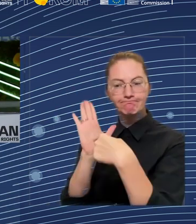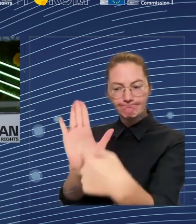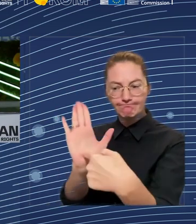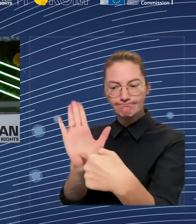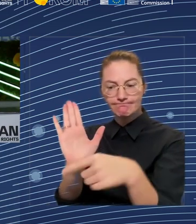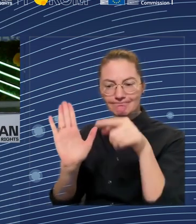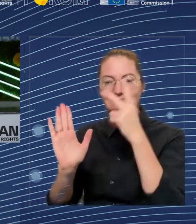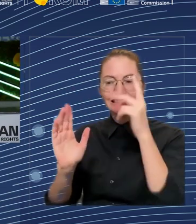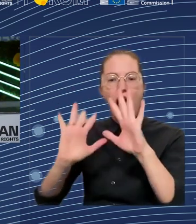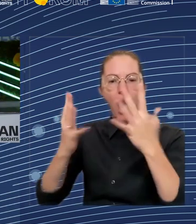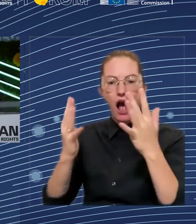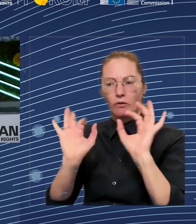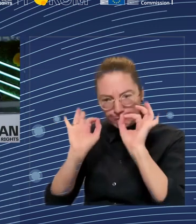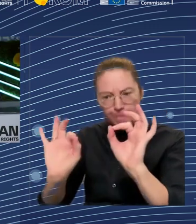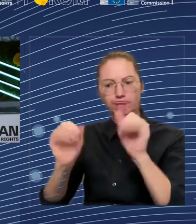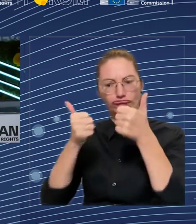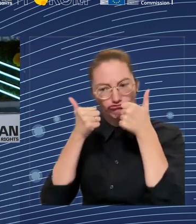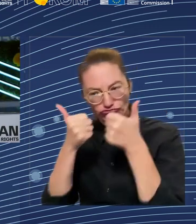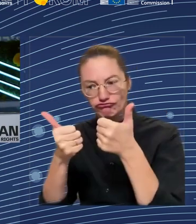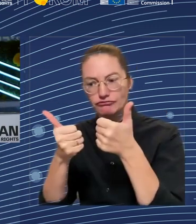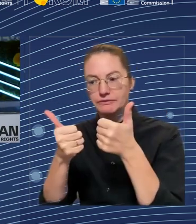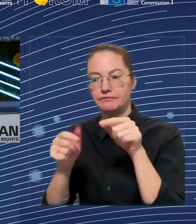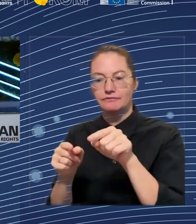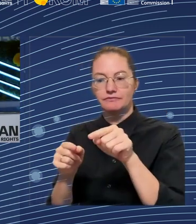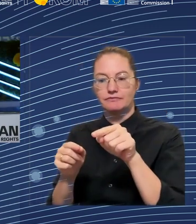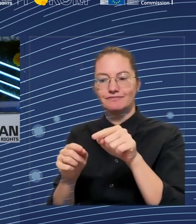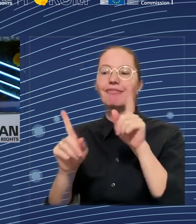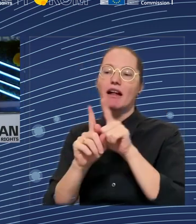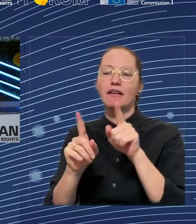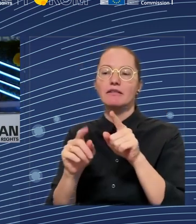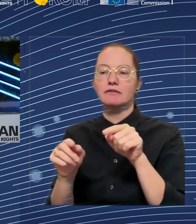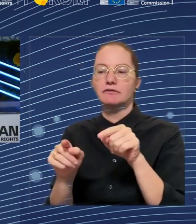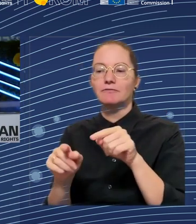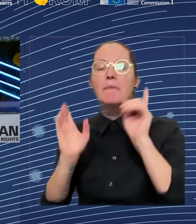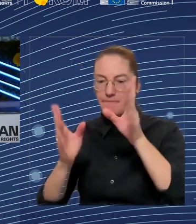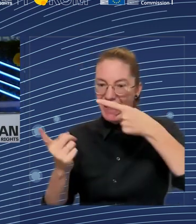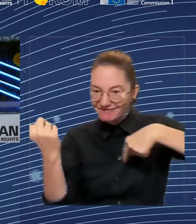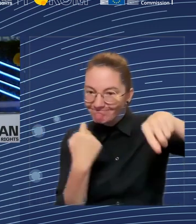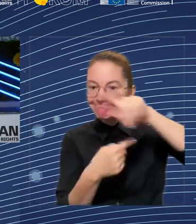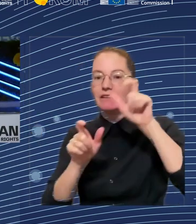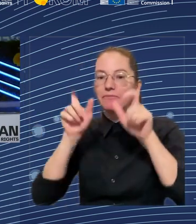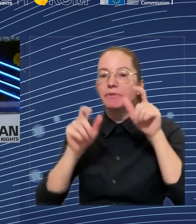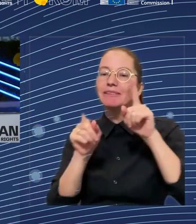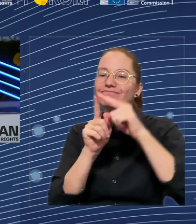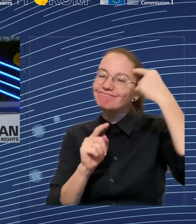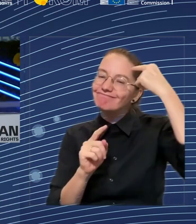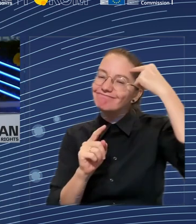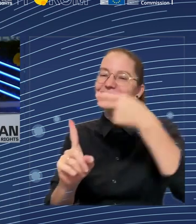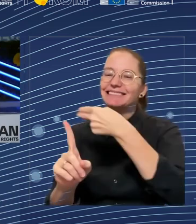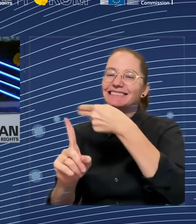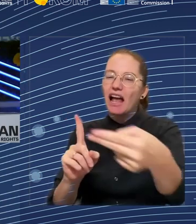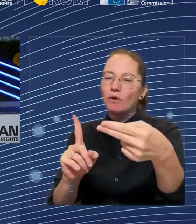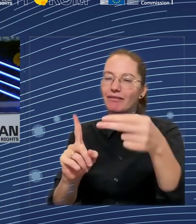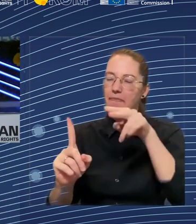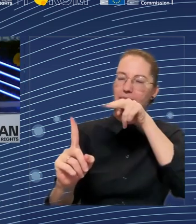poor working conditions do also explain the persistence of labor shortages in some occupations and sectors. I think